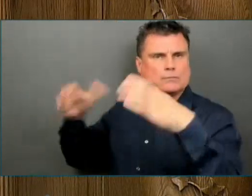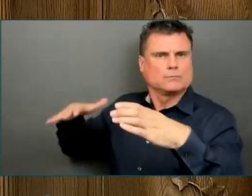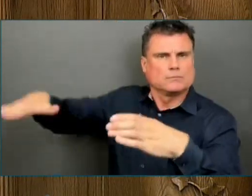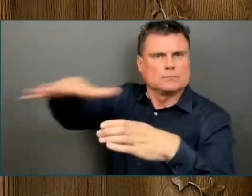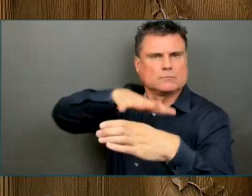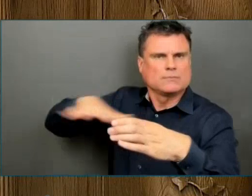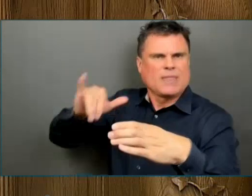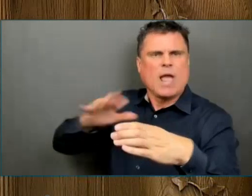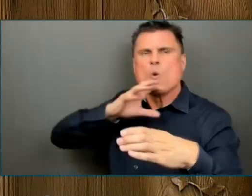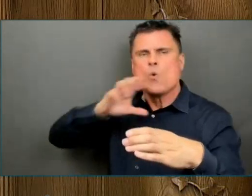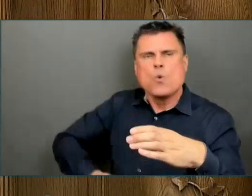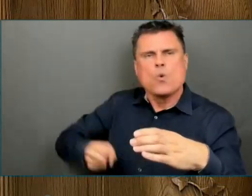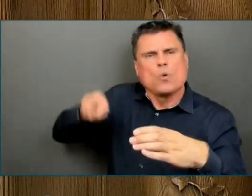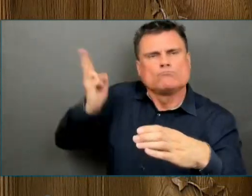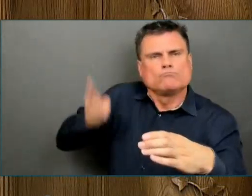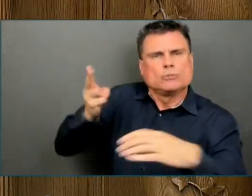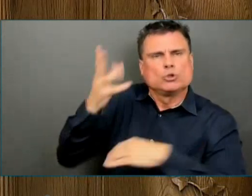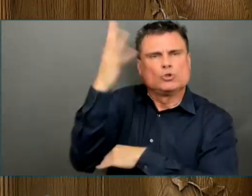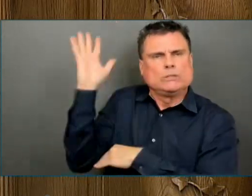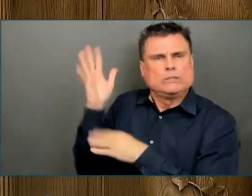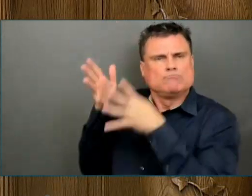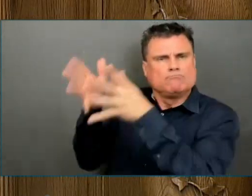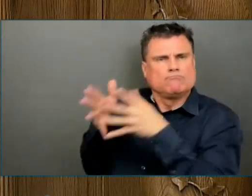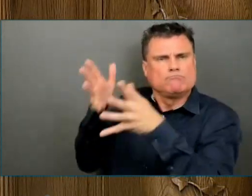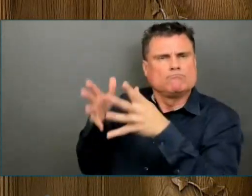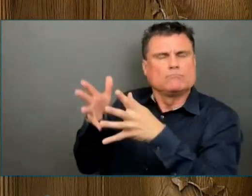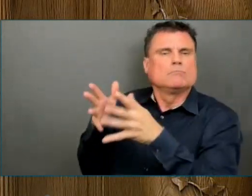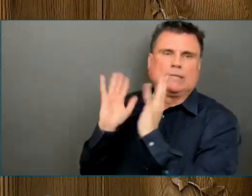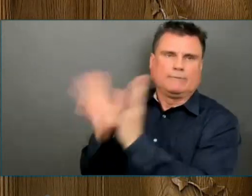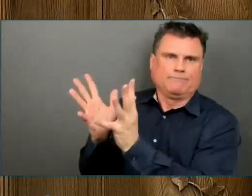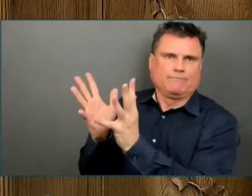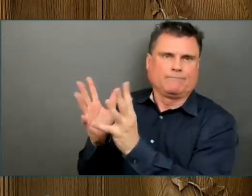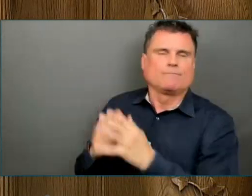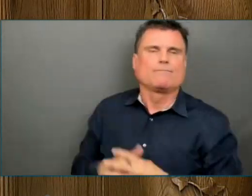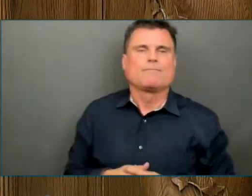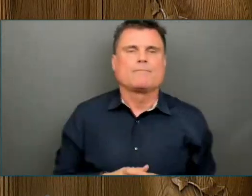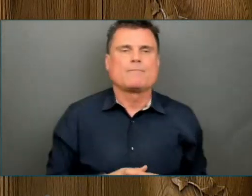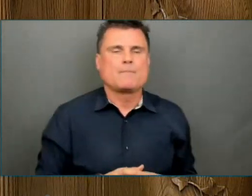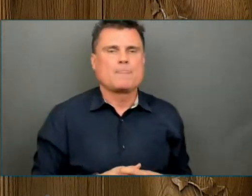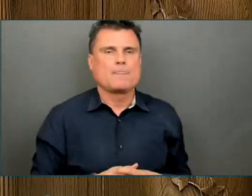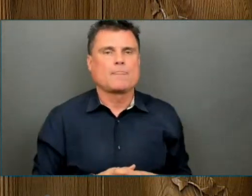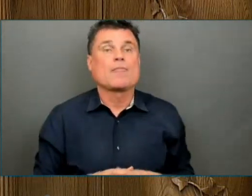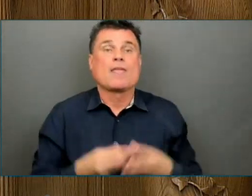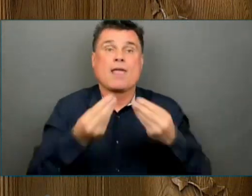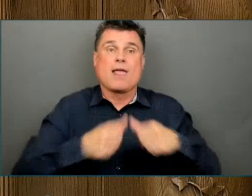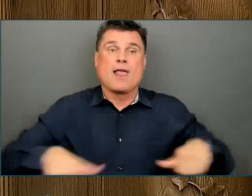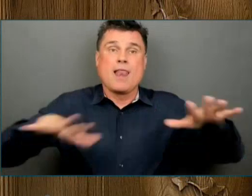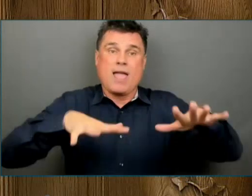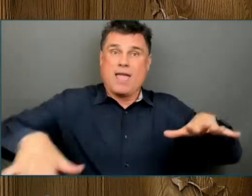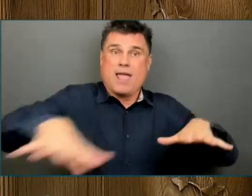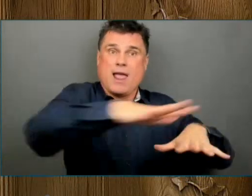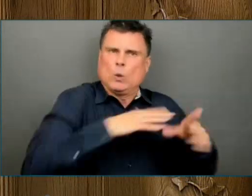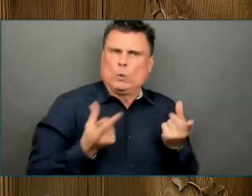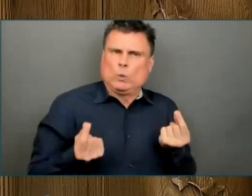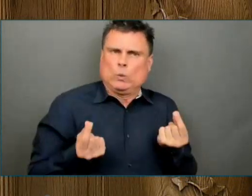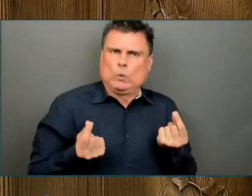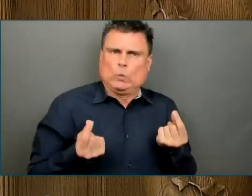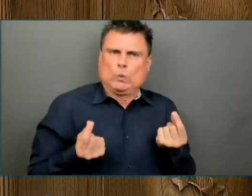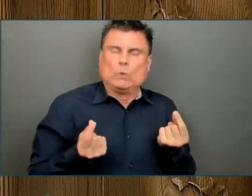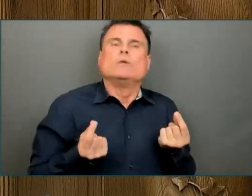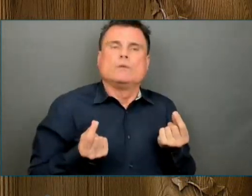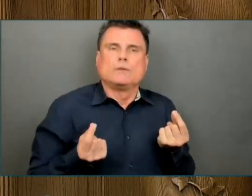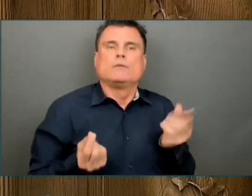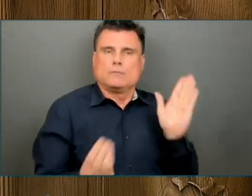First Nations and small businesses. Land management practices will be updated to improve forest stewardship and